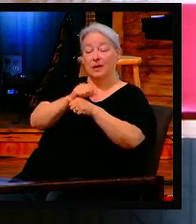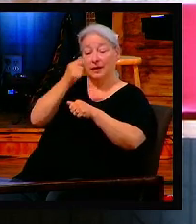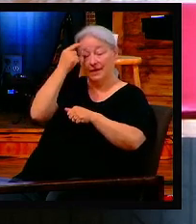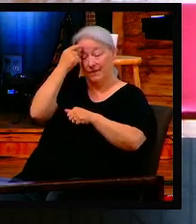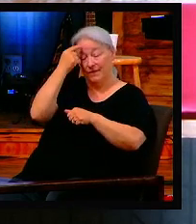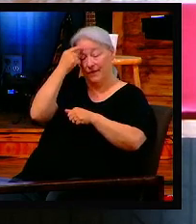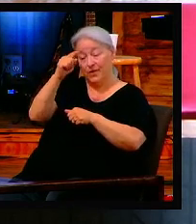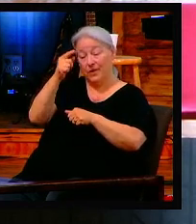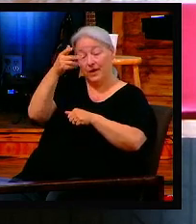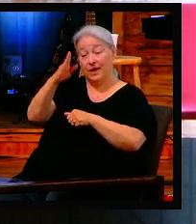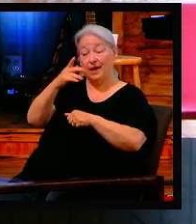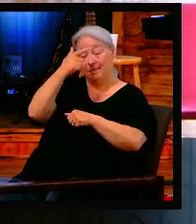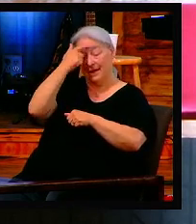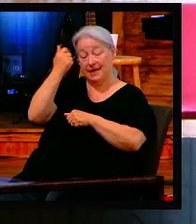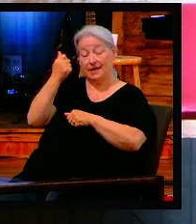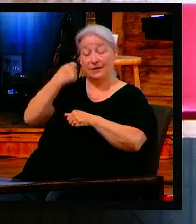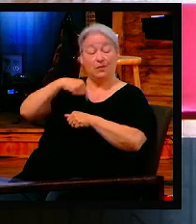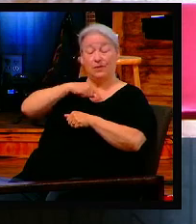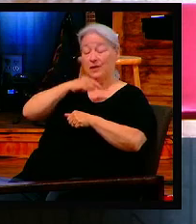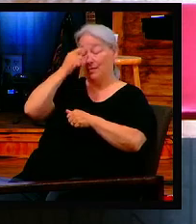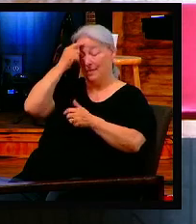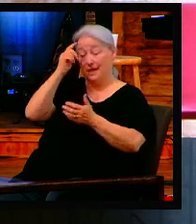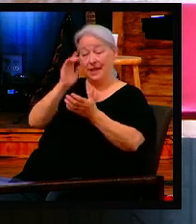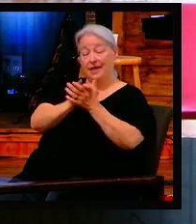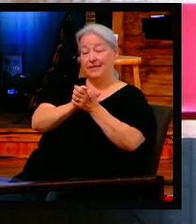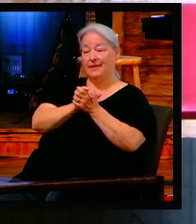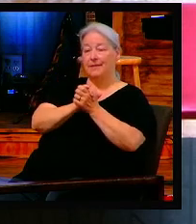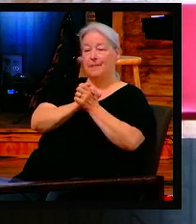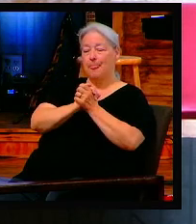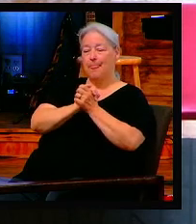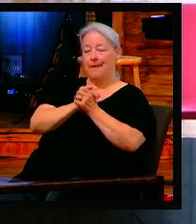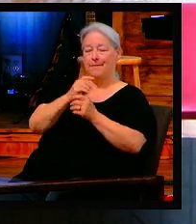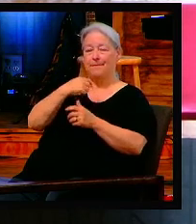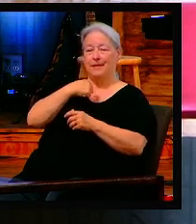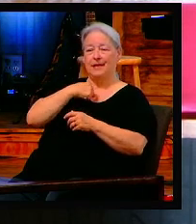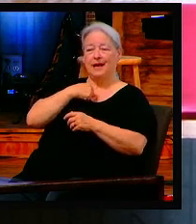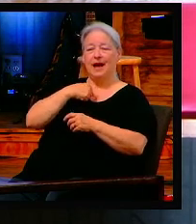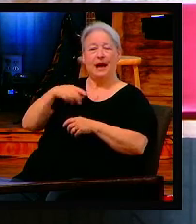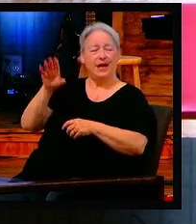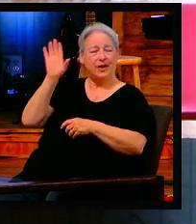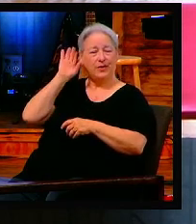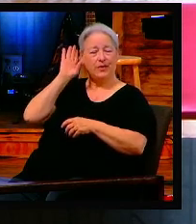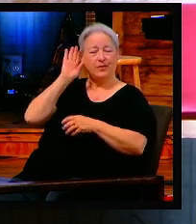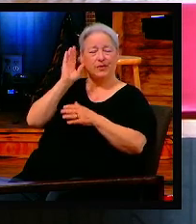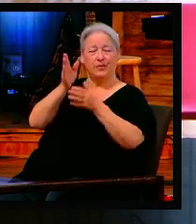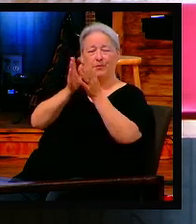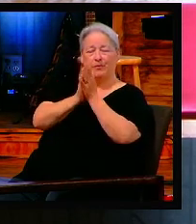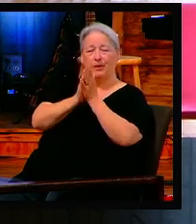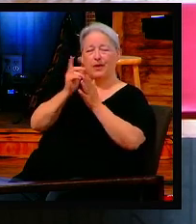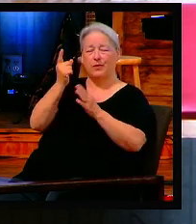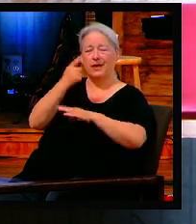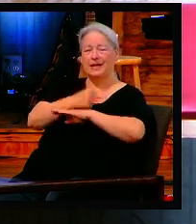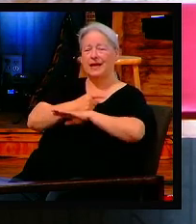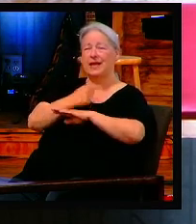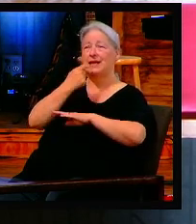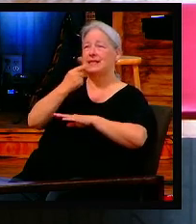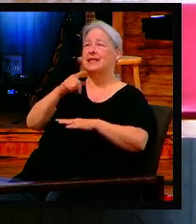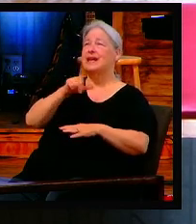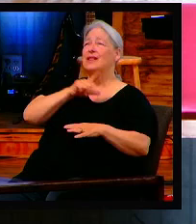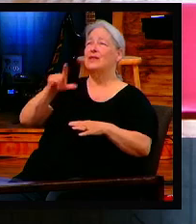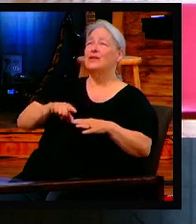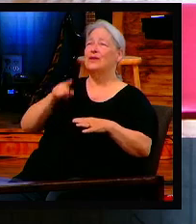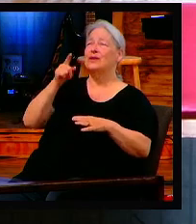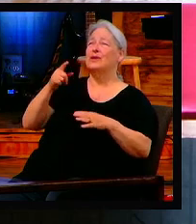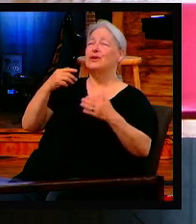They are still sitting on assignments. Here's your prayer that I heard one day, and I was like, I'm still in that prayer. Heard a guy say one time, Lord, if you got any angels